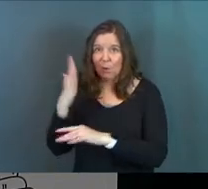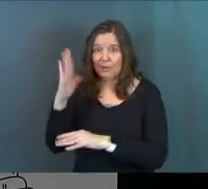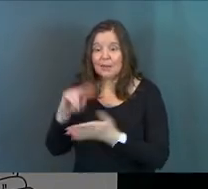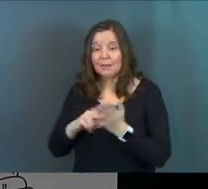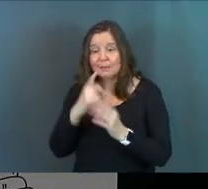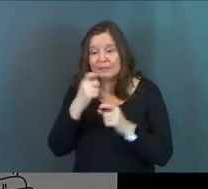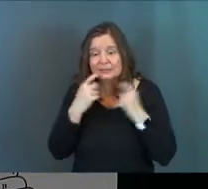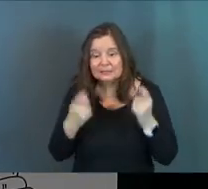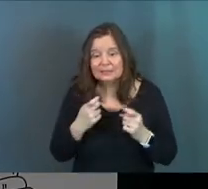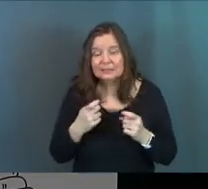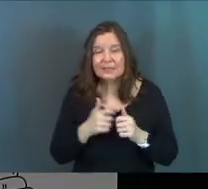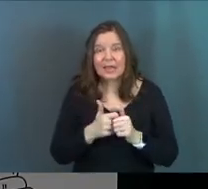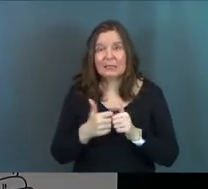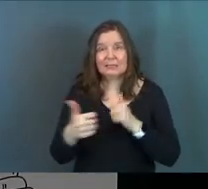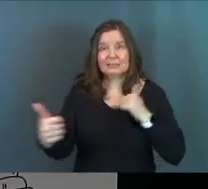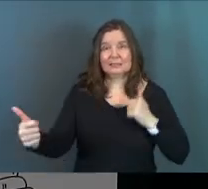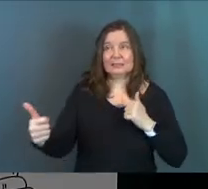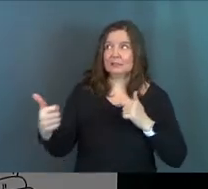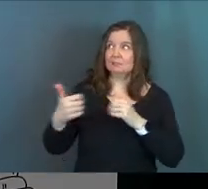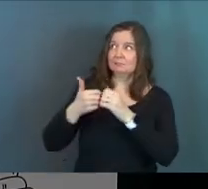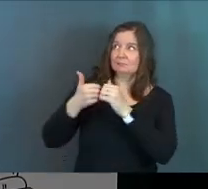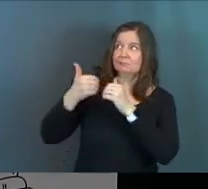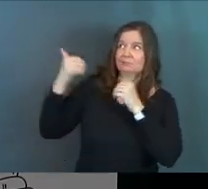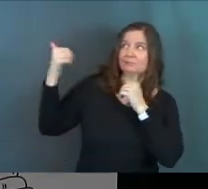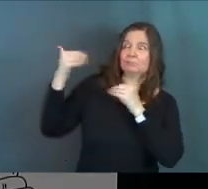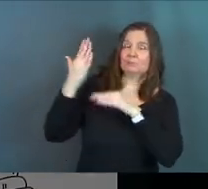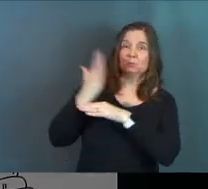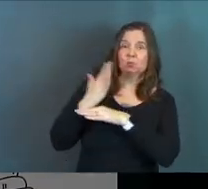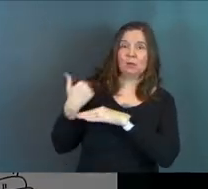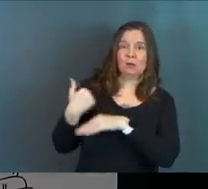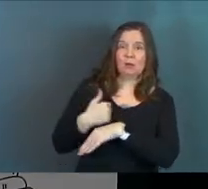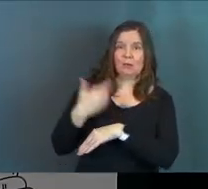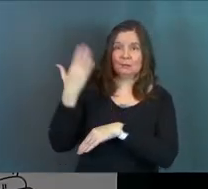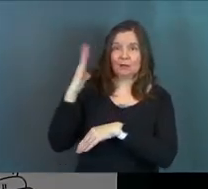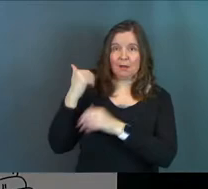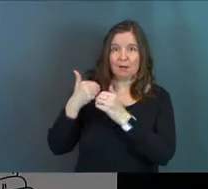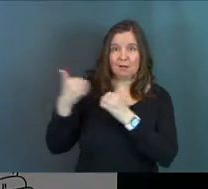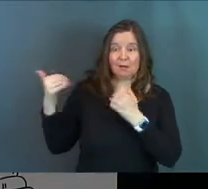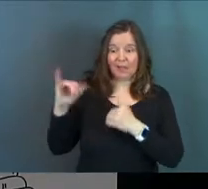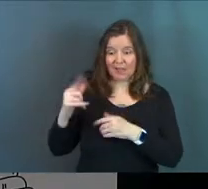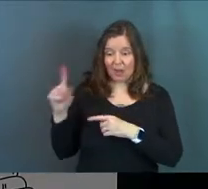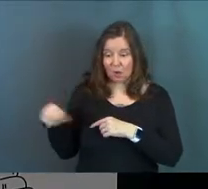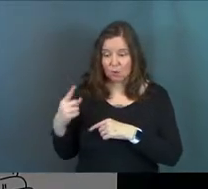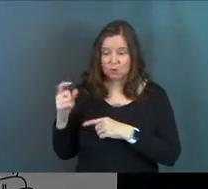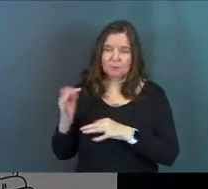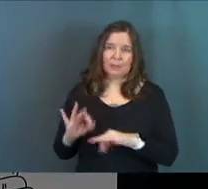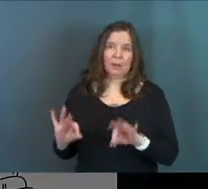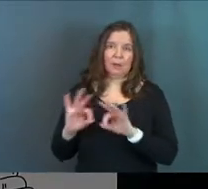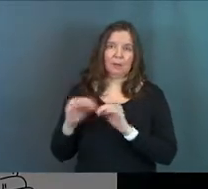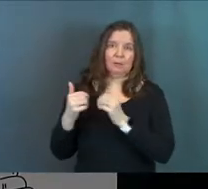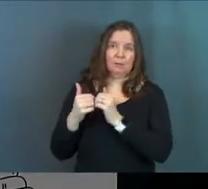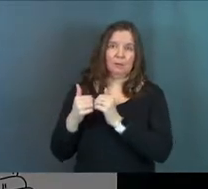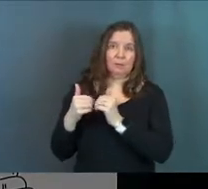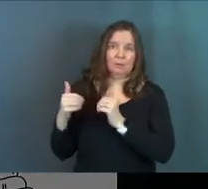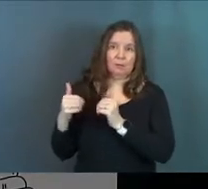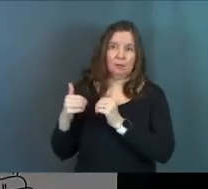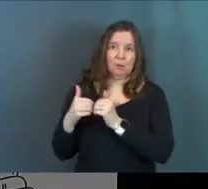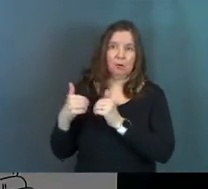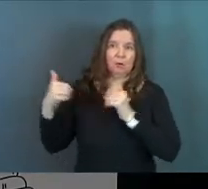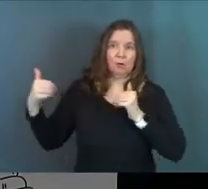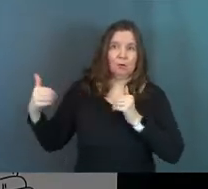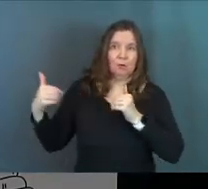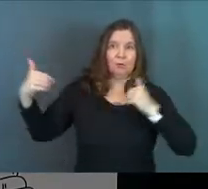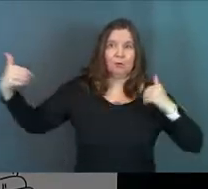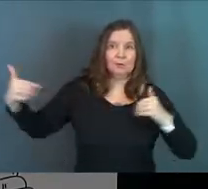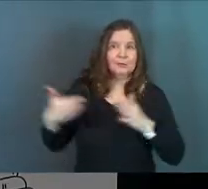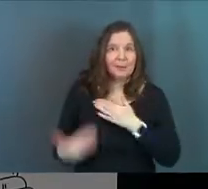of sin, a distance is formed between us and our Heavenly Father. And that alone should be what matters. You guys get what I'm